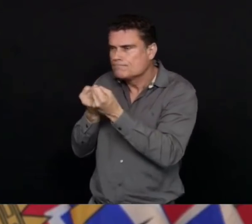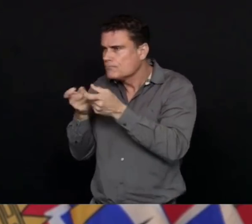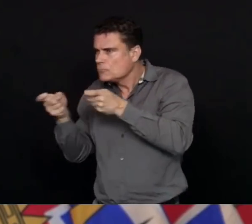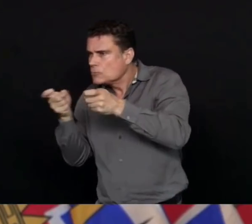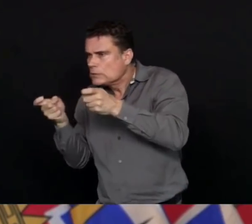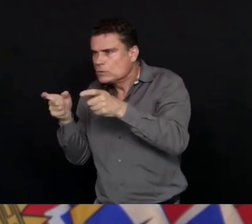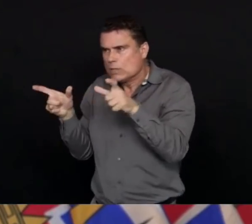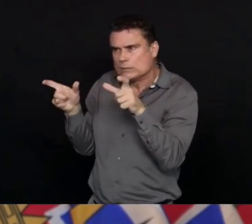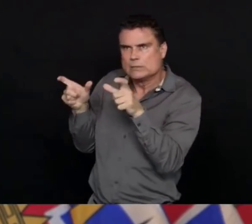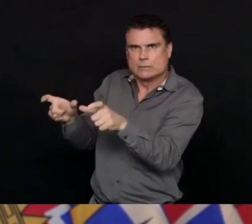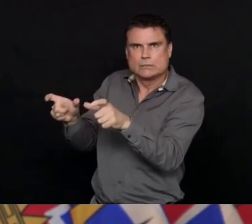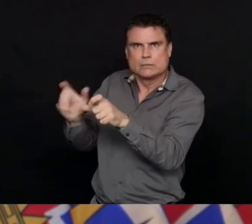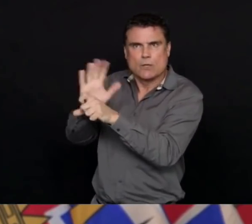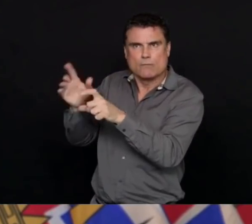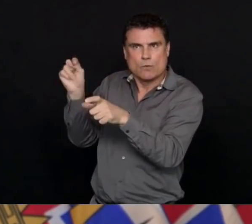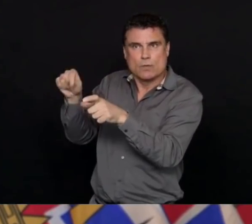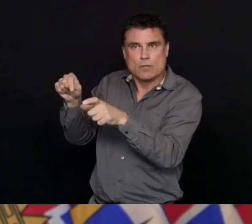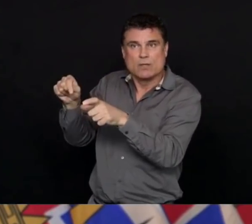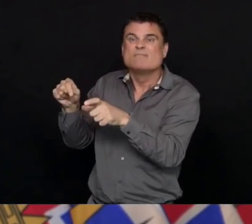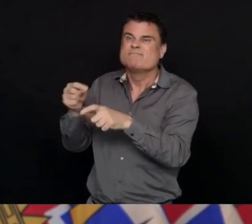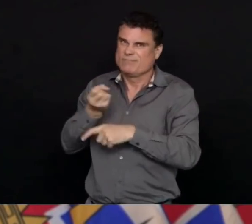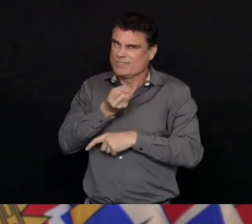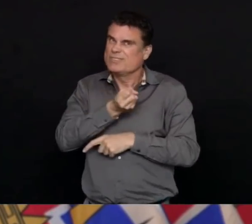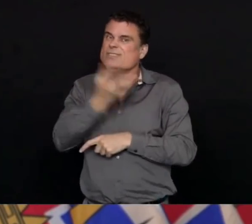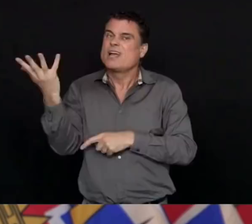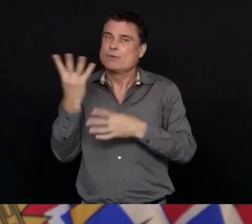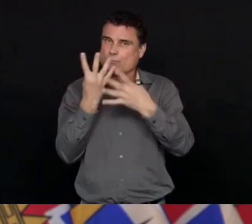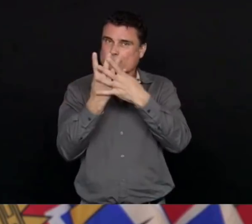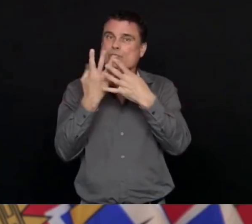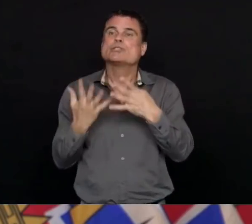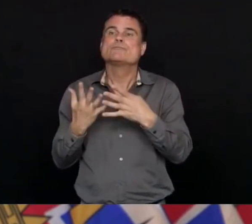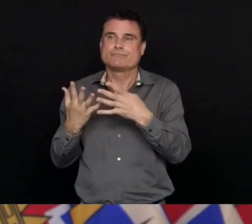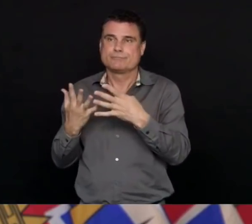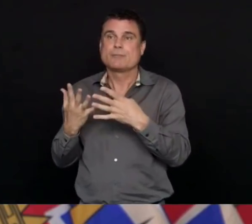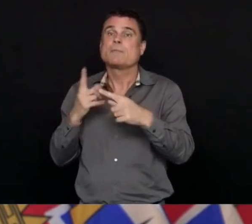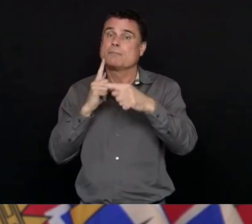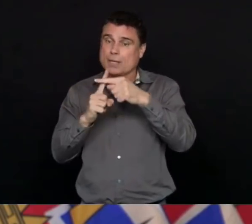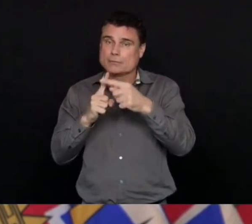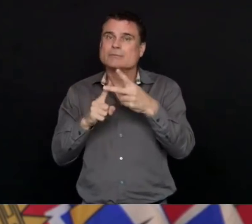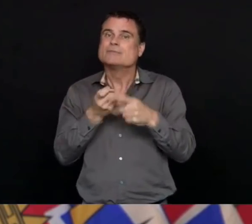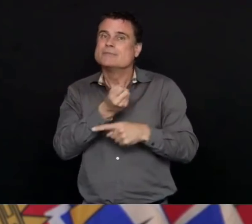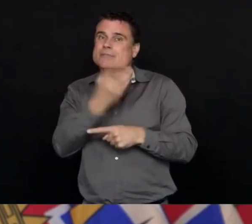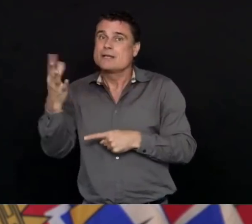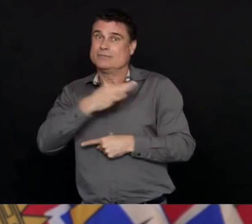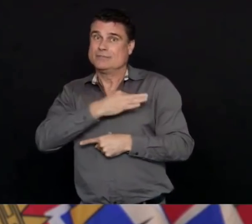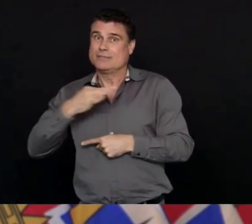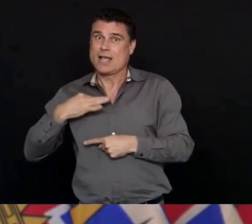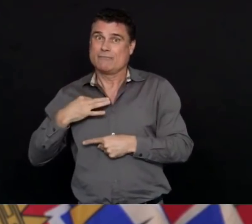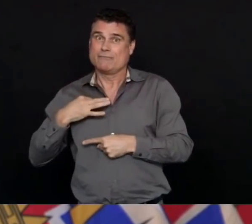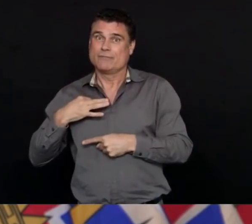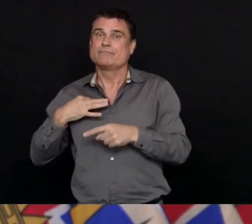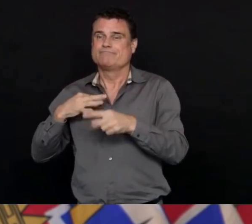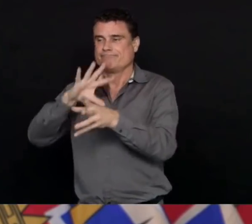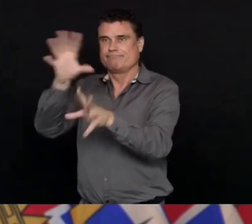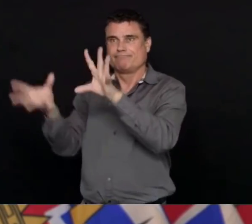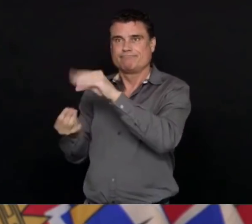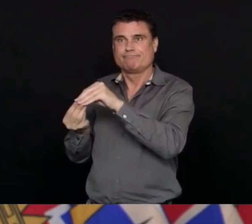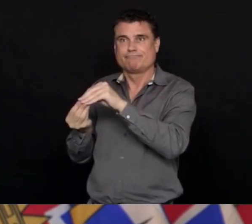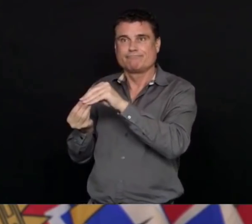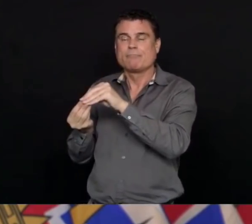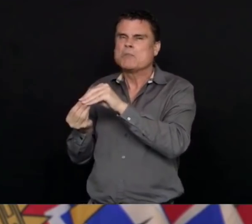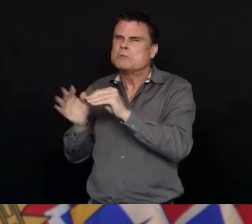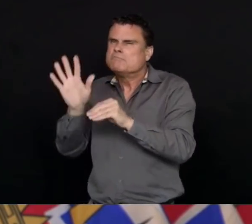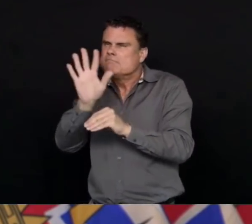staff who have been affected, and the total positive cases are up to 26 from that facility. Those are